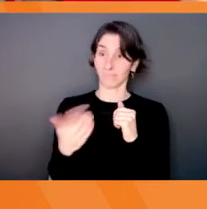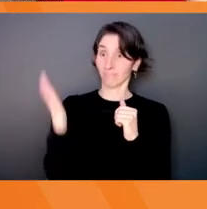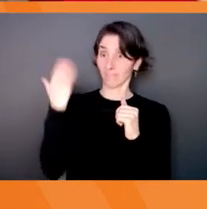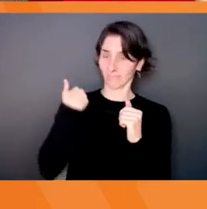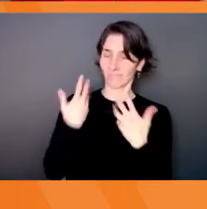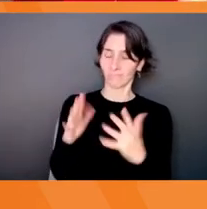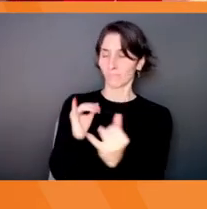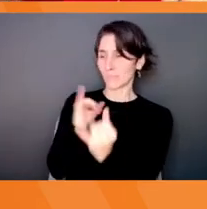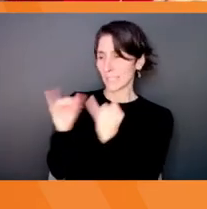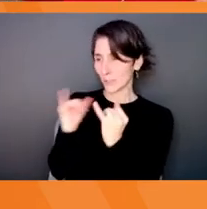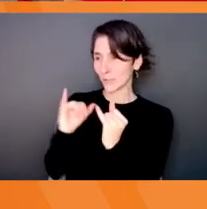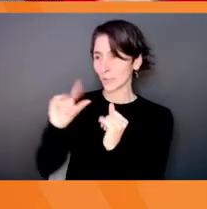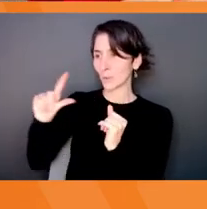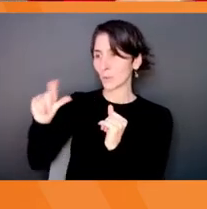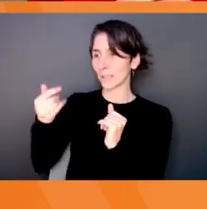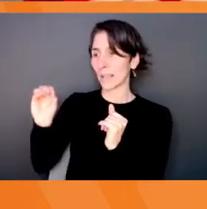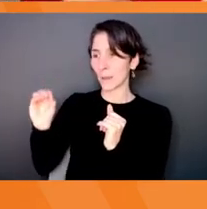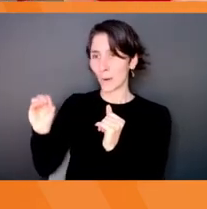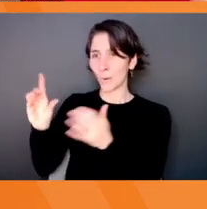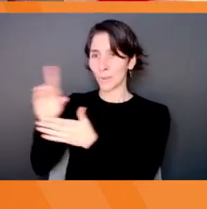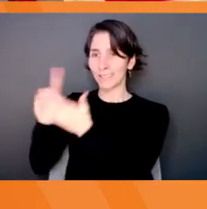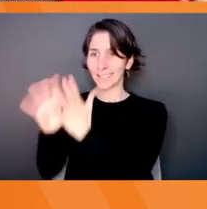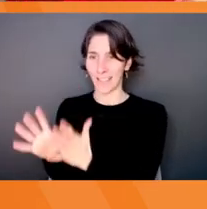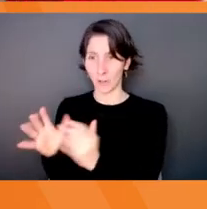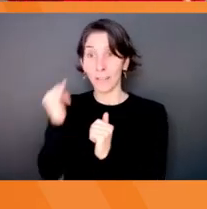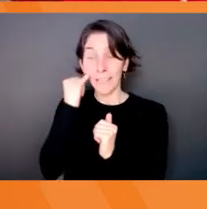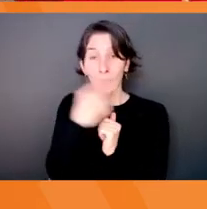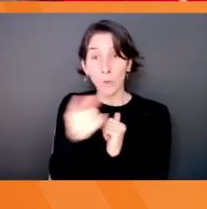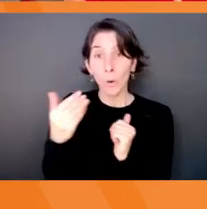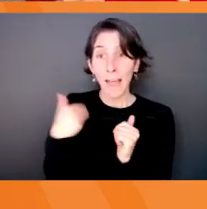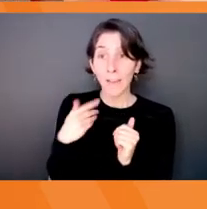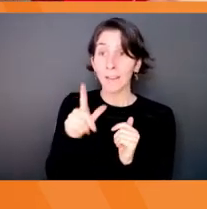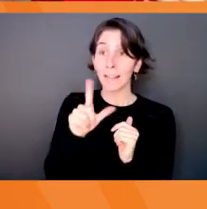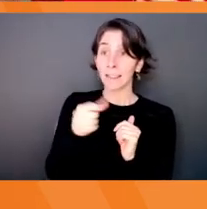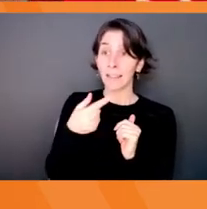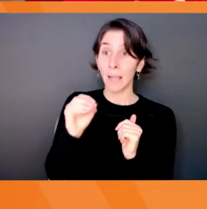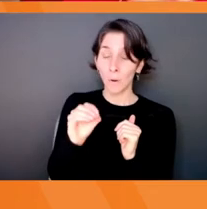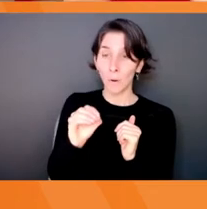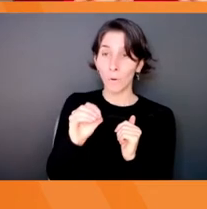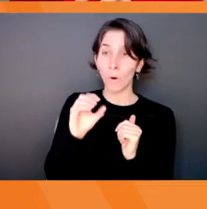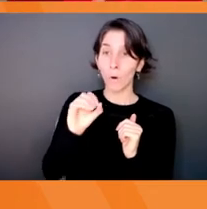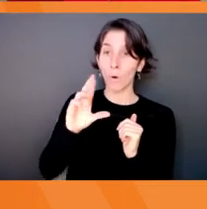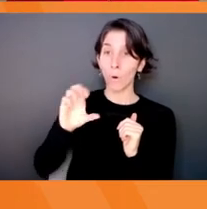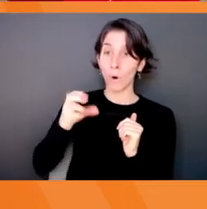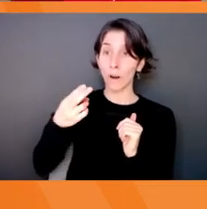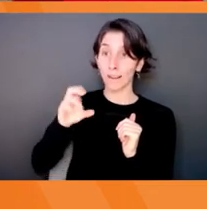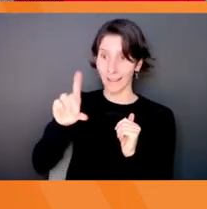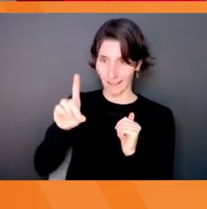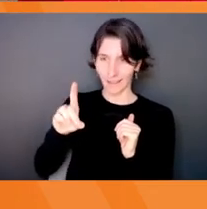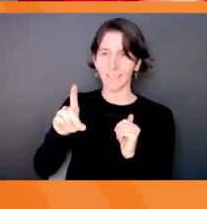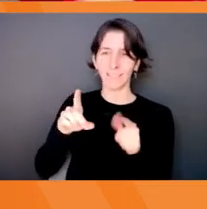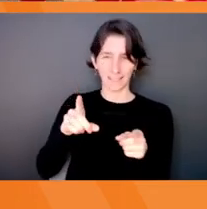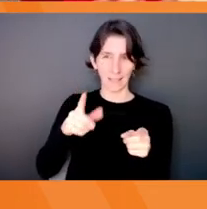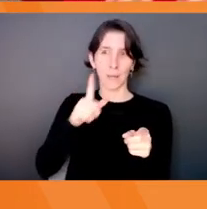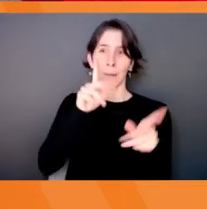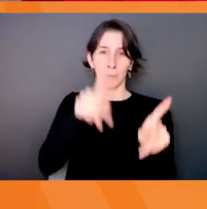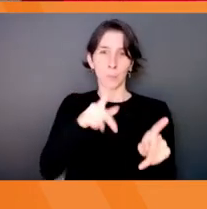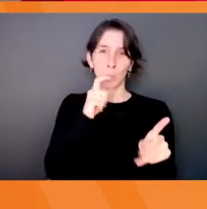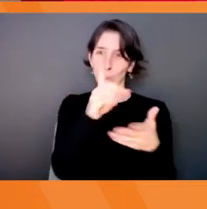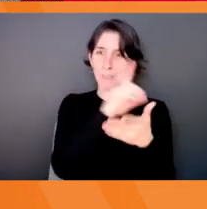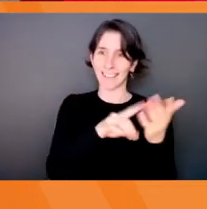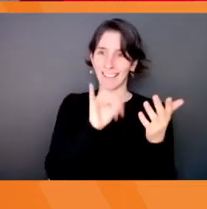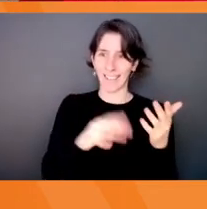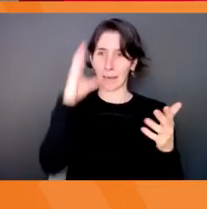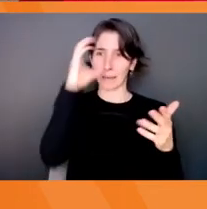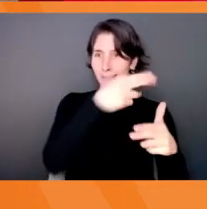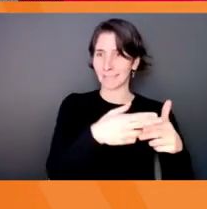you have the Lego orchid, it's the same guy, his name, his name is Mike Saki, psyche. And I had the pleasure of interviewing him one time, and we were having this conversation